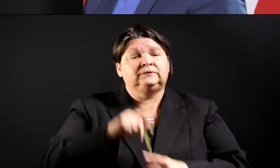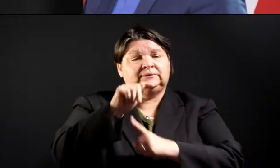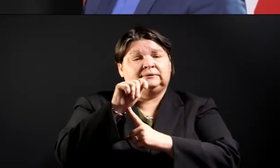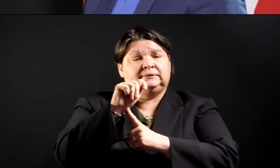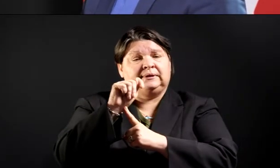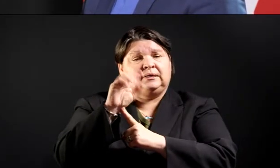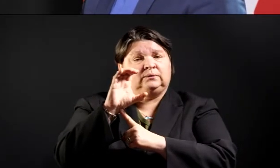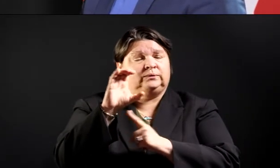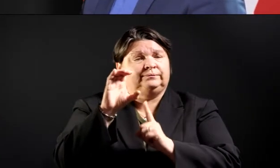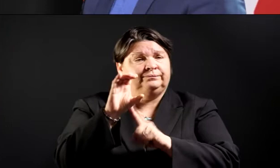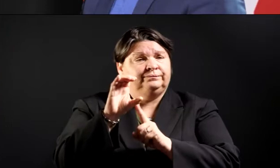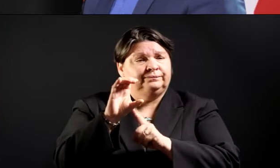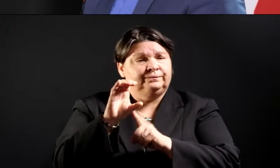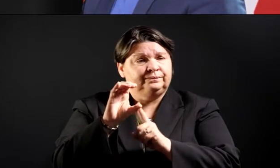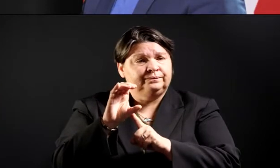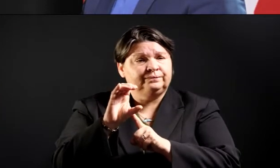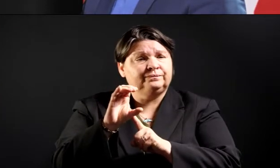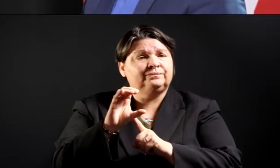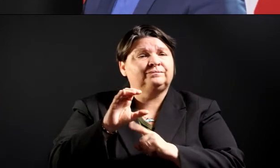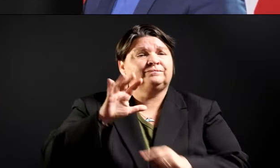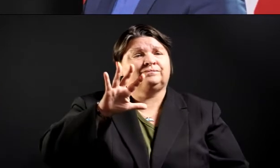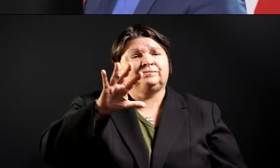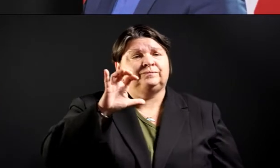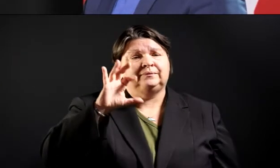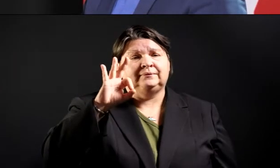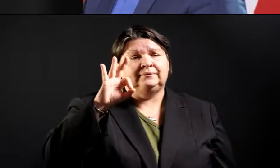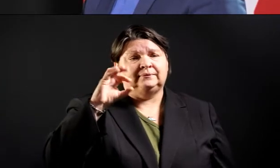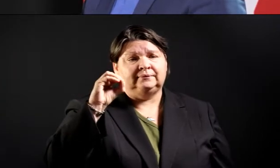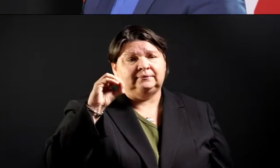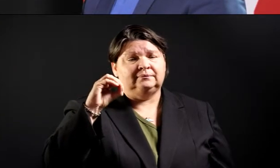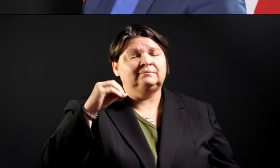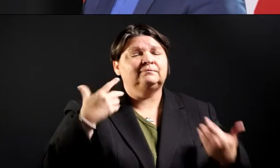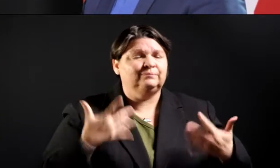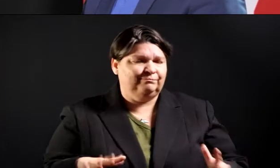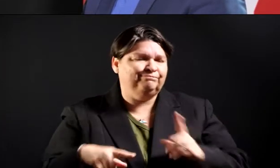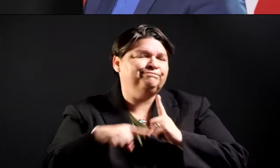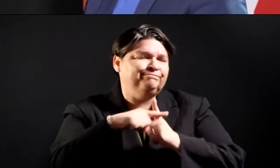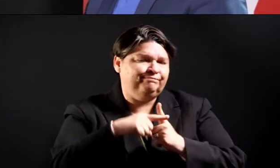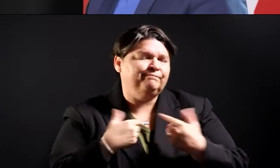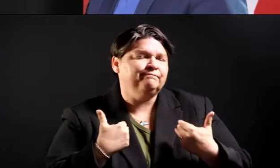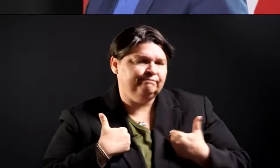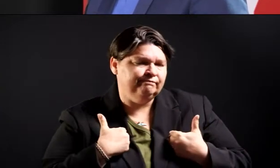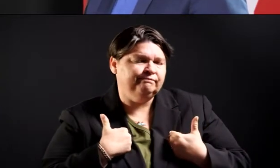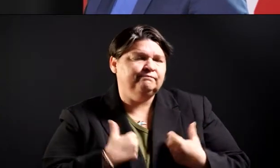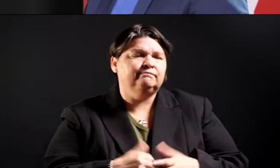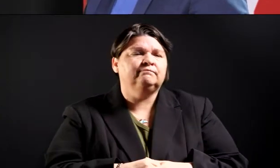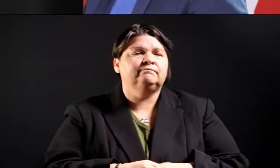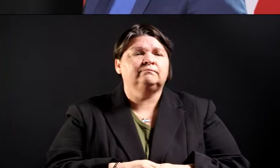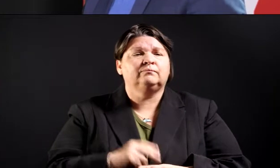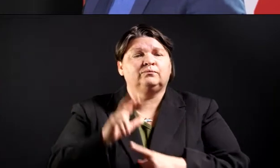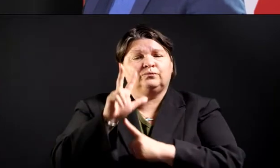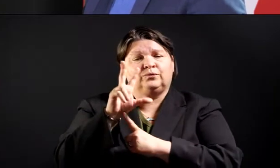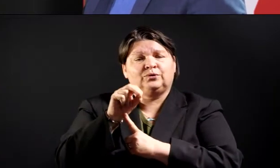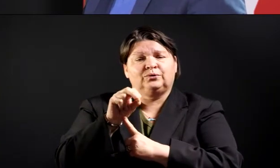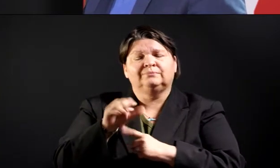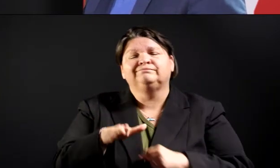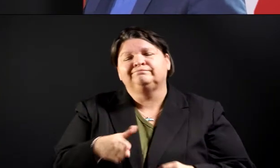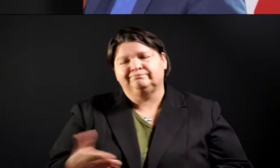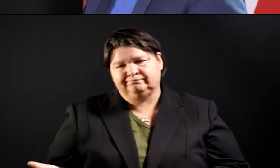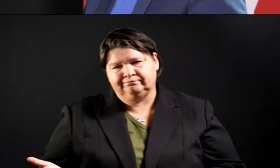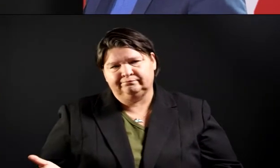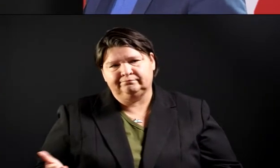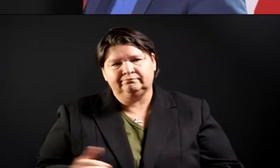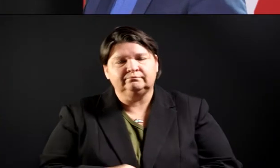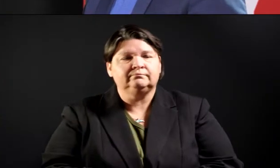990 positive cases, 30 deaths, and 157 recovered